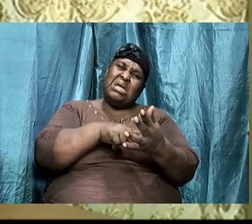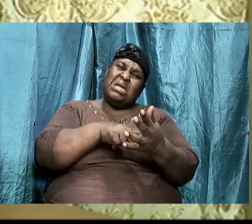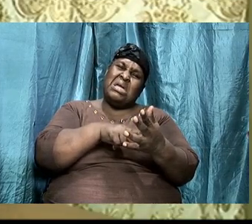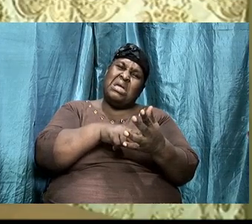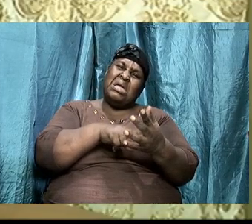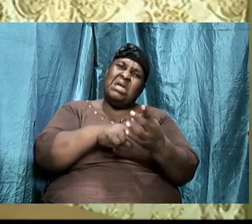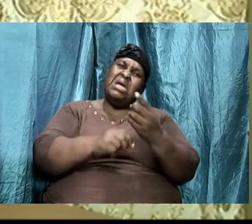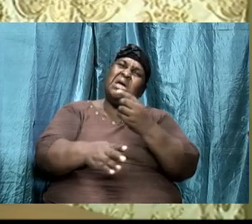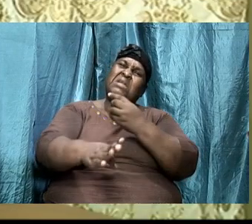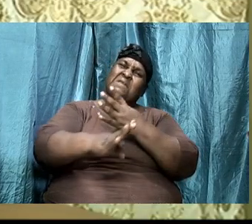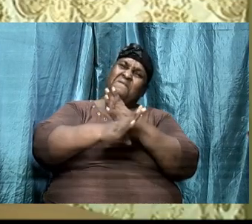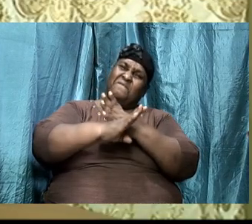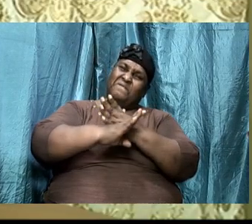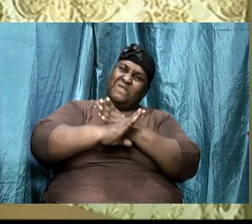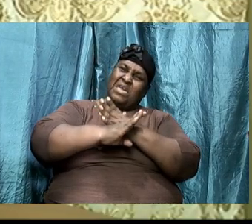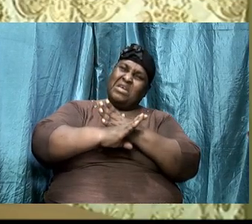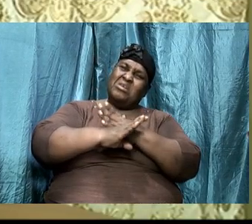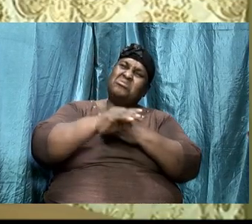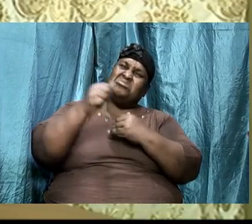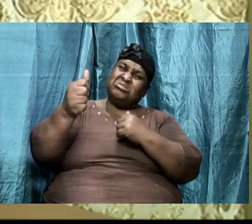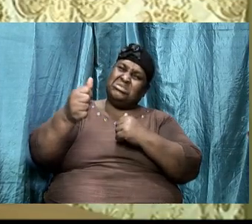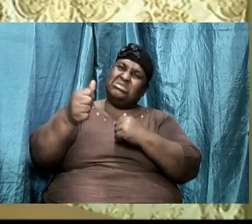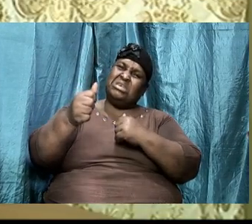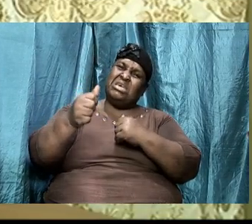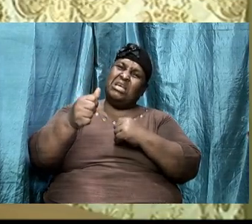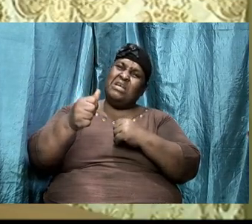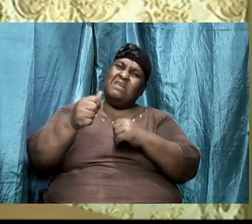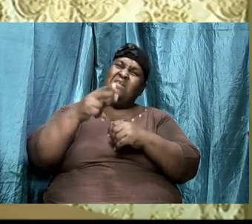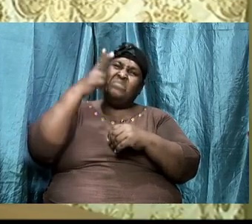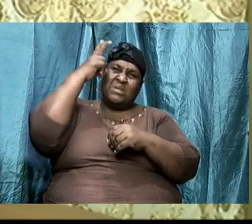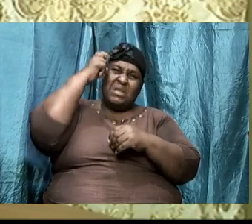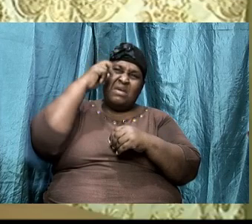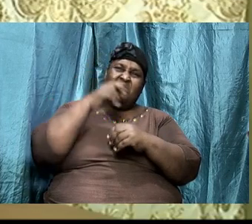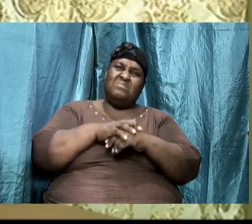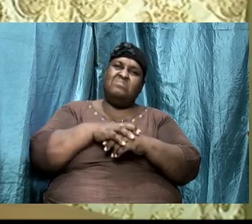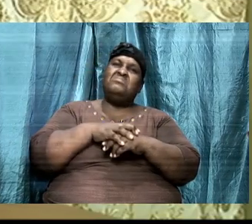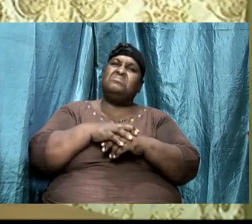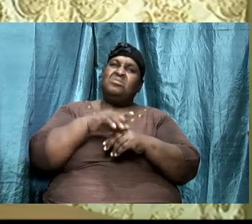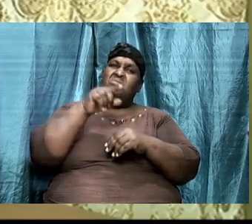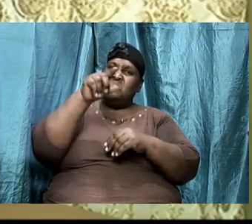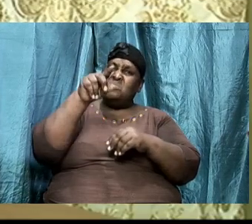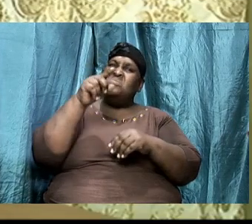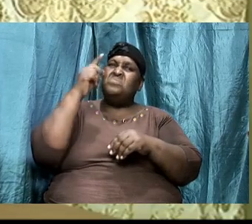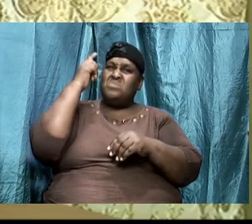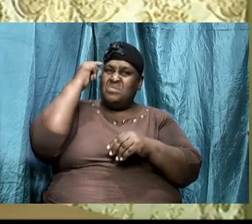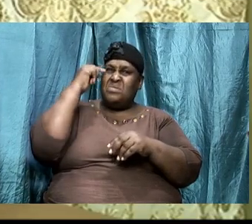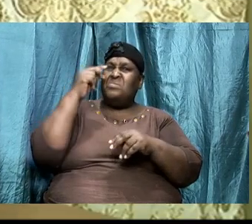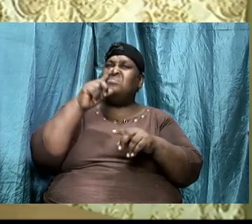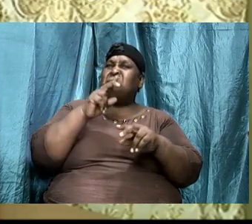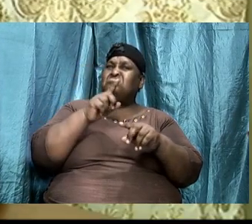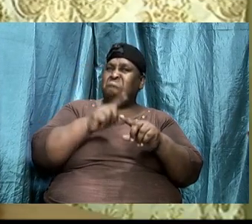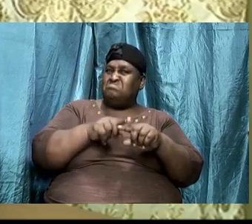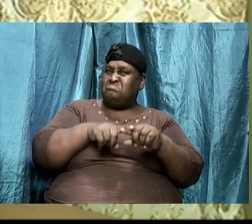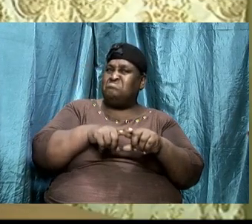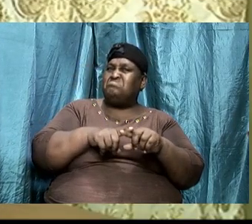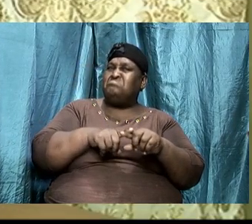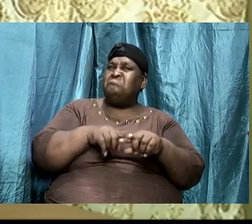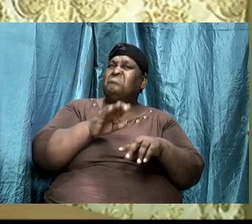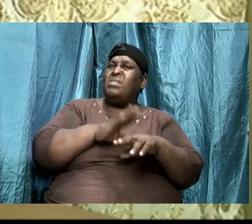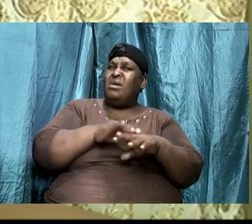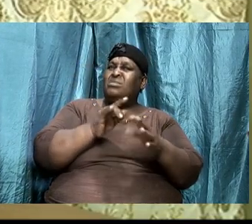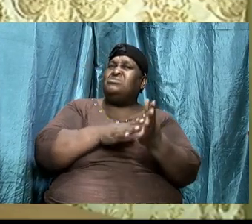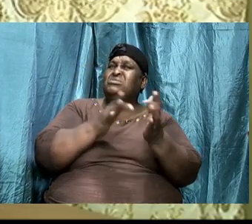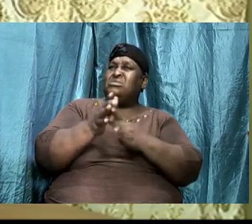yourself you are to reach upon the strength of Jesus Christ and say Jesus yes I'm resting on your strength you're not resting on the strength of Jesus